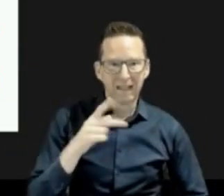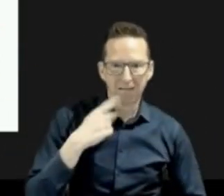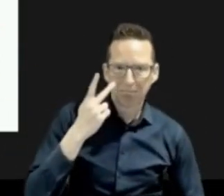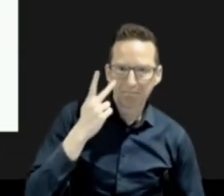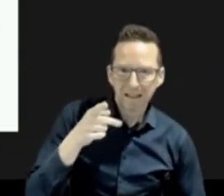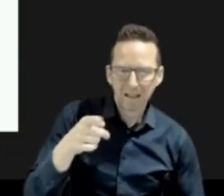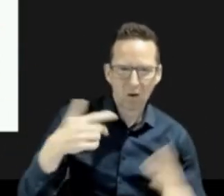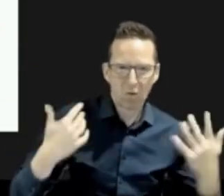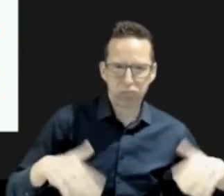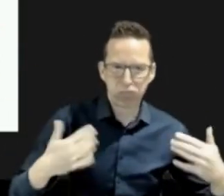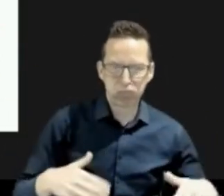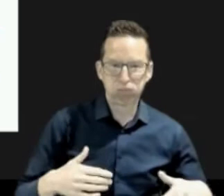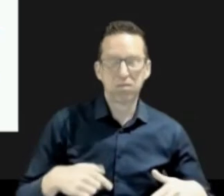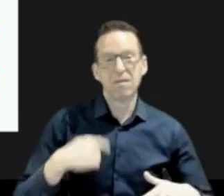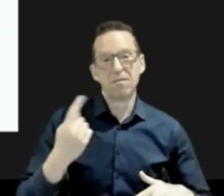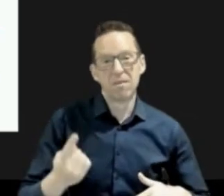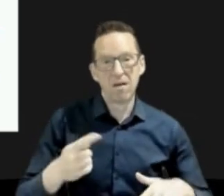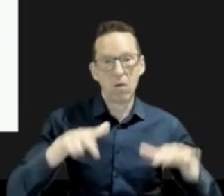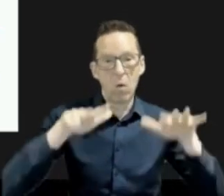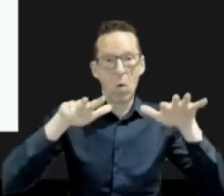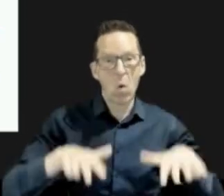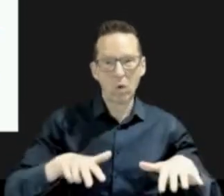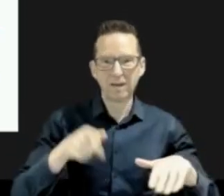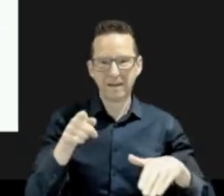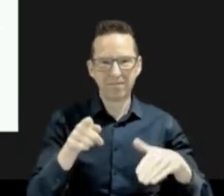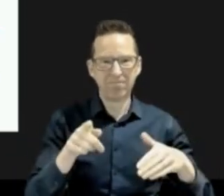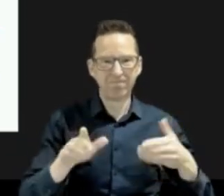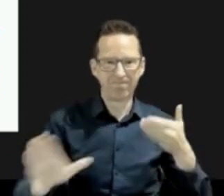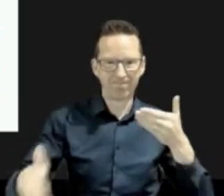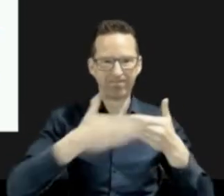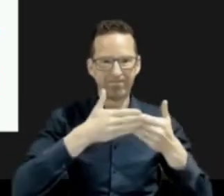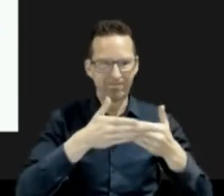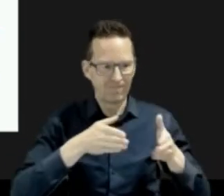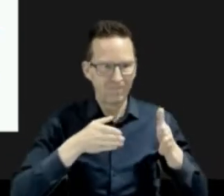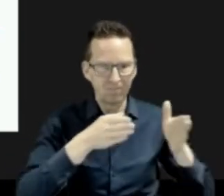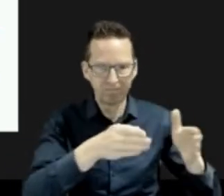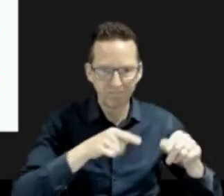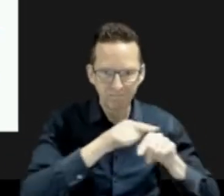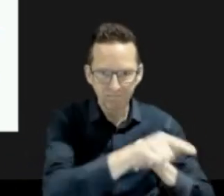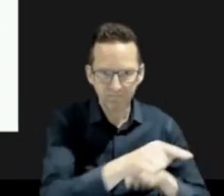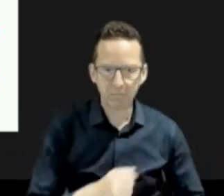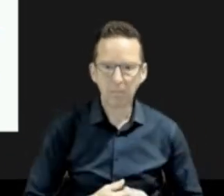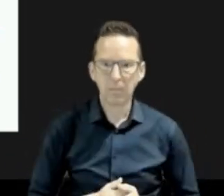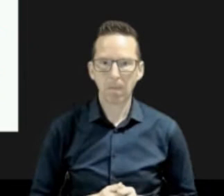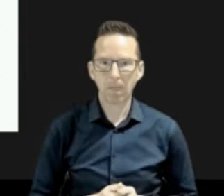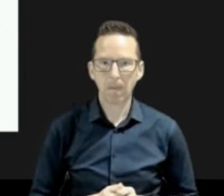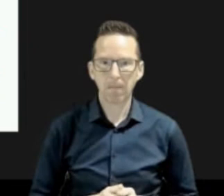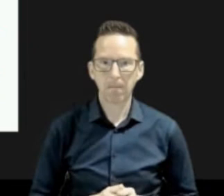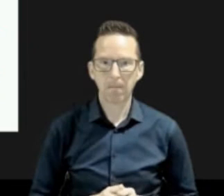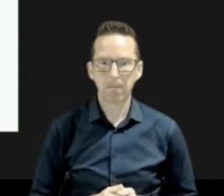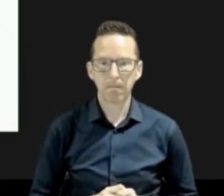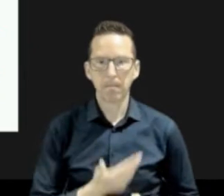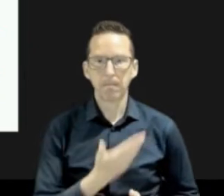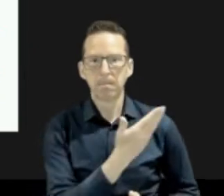causes approximately 50% of all wildfires in BC. This graphic is a time series showing daily lightning